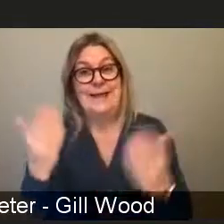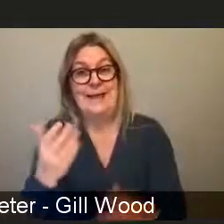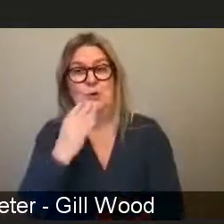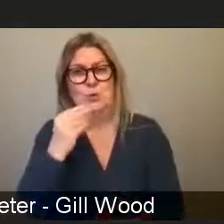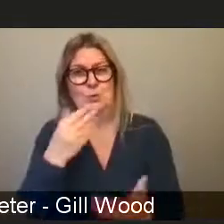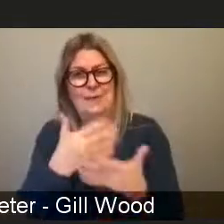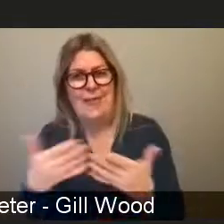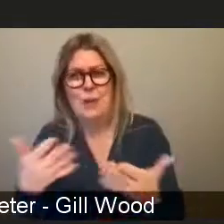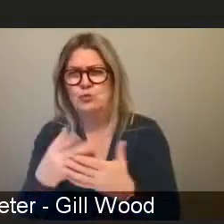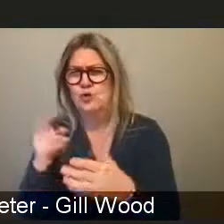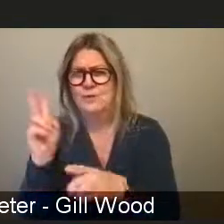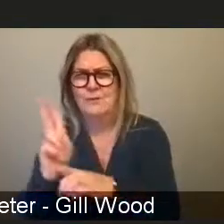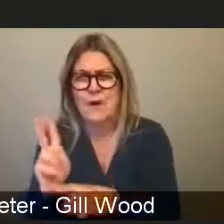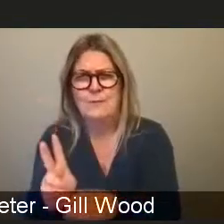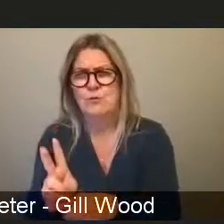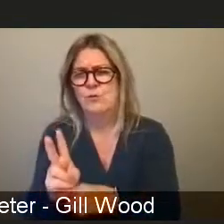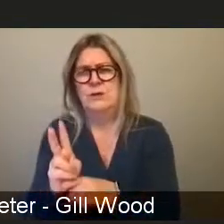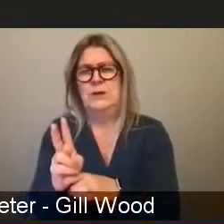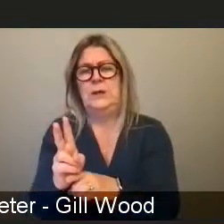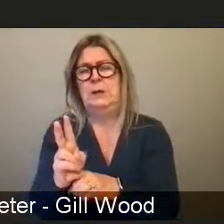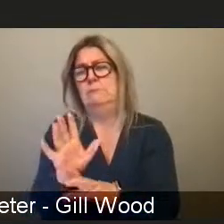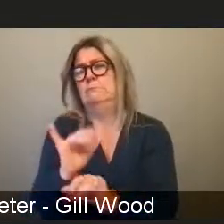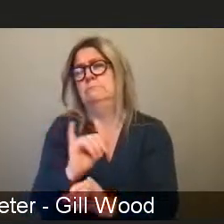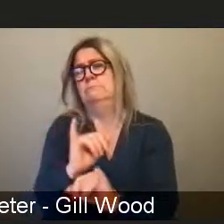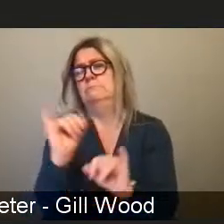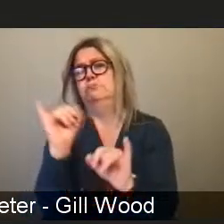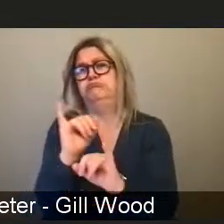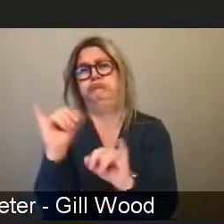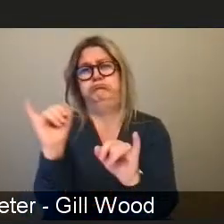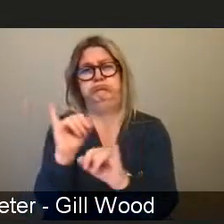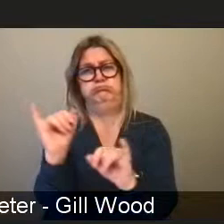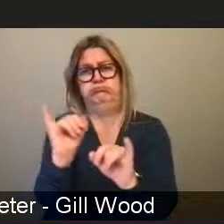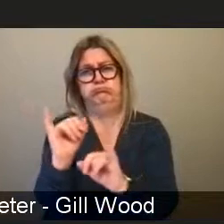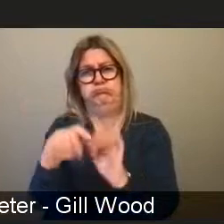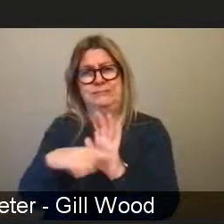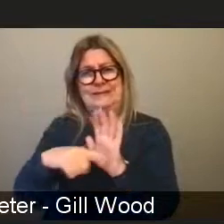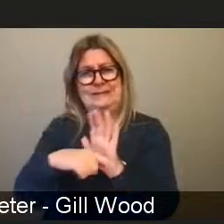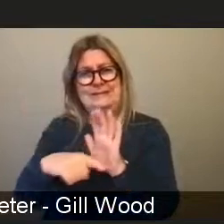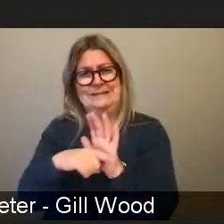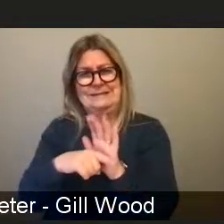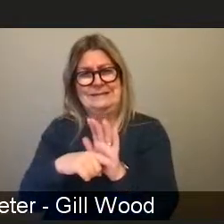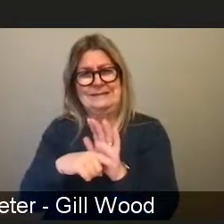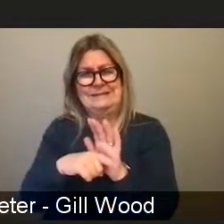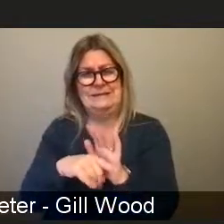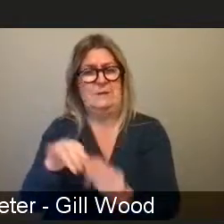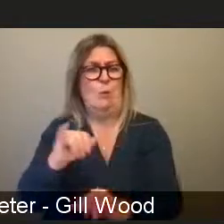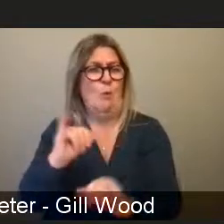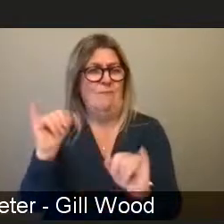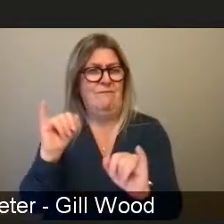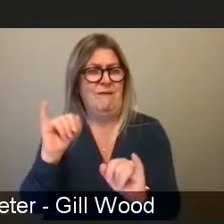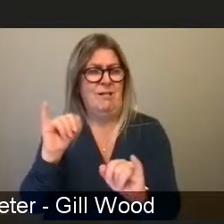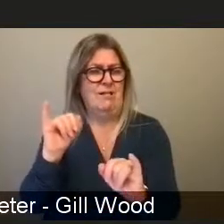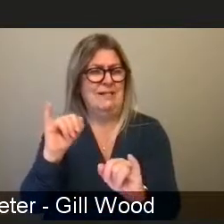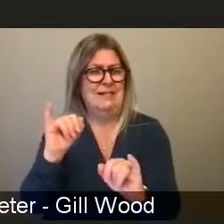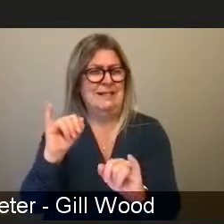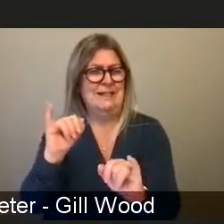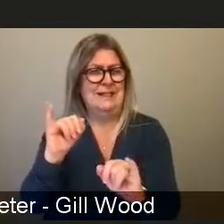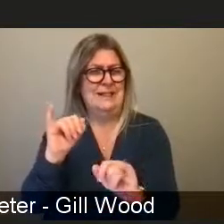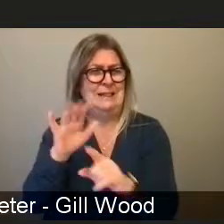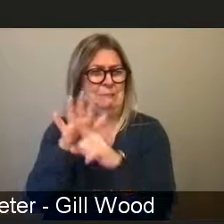you know someone they disagree with that's really vile and derogatory and I think